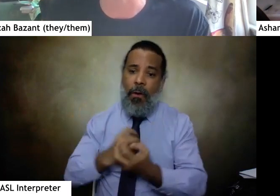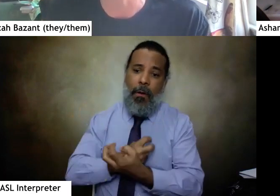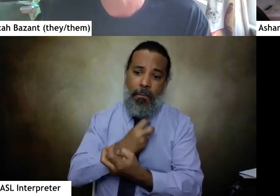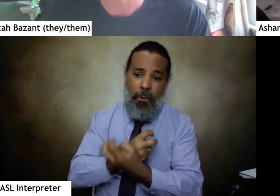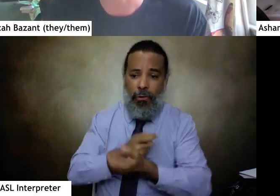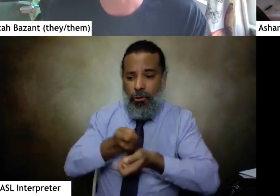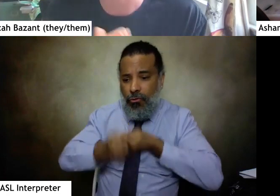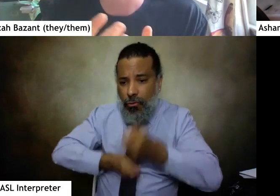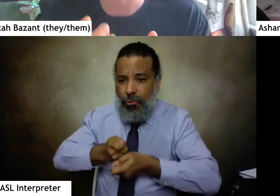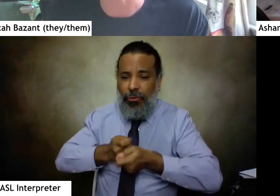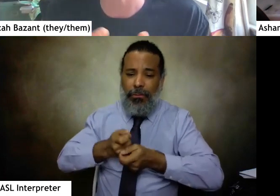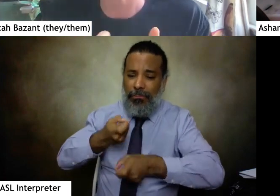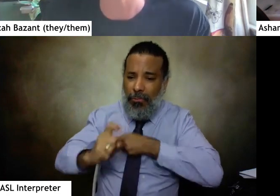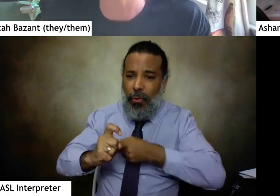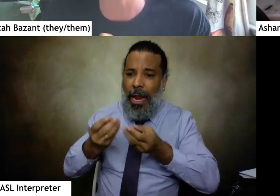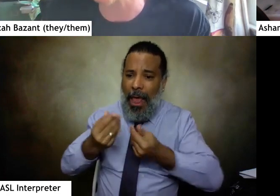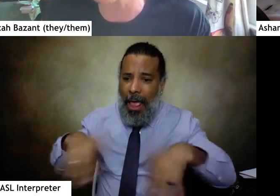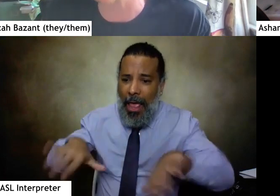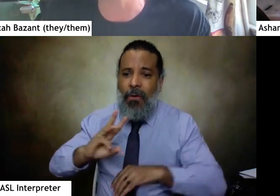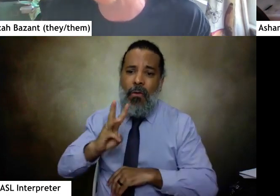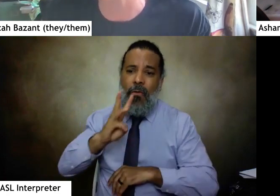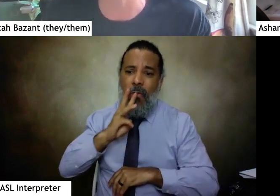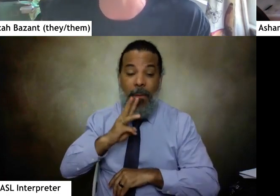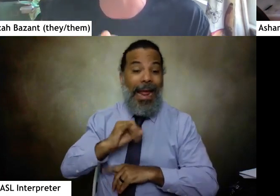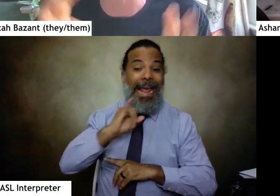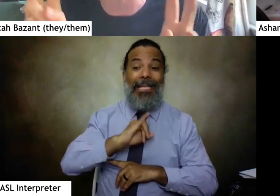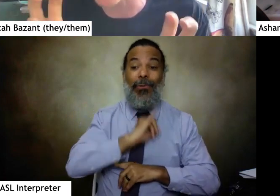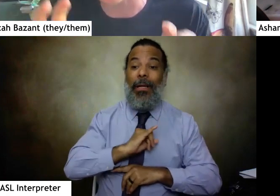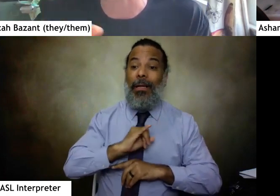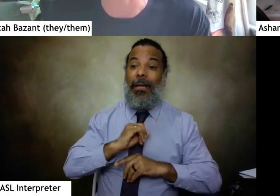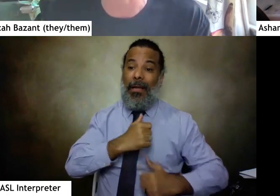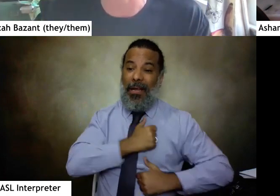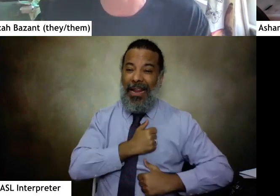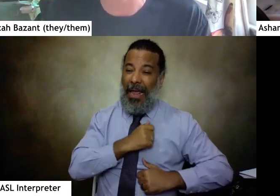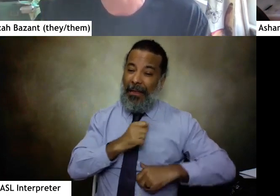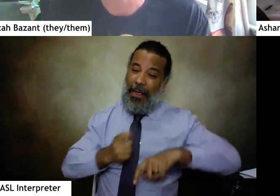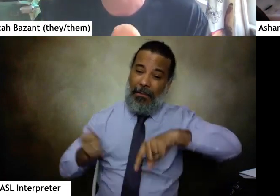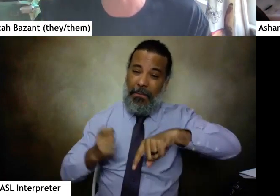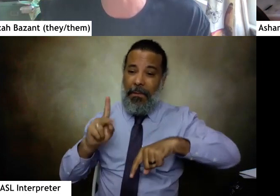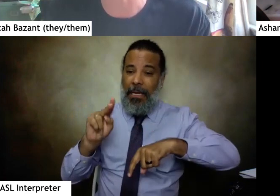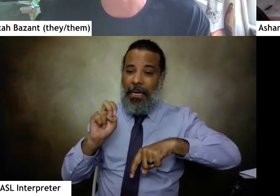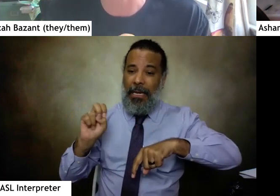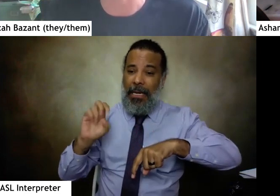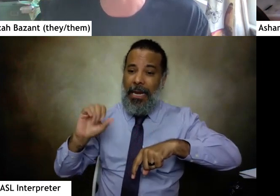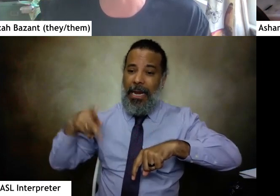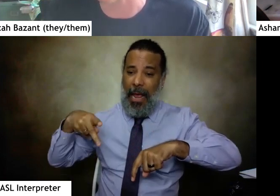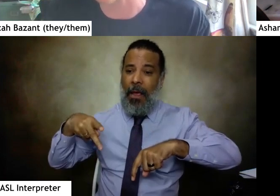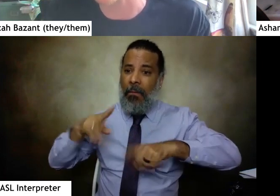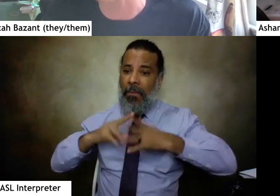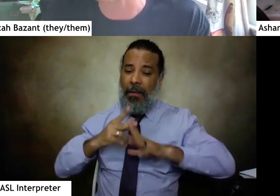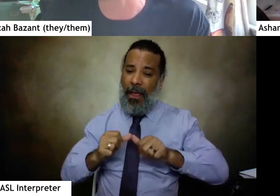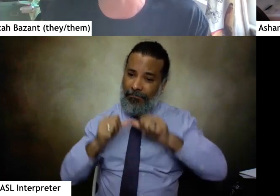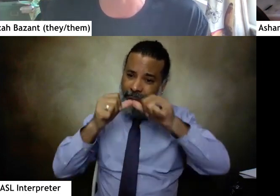the water, by Israeli military practices like kneecapping, where they permanently disable